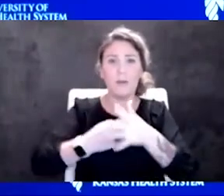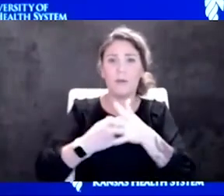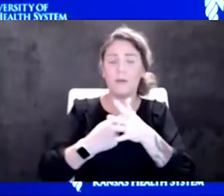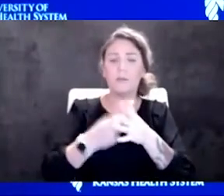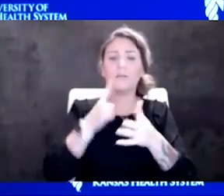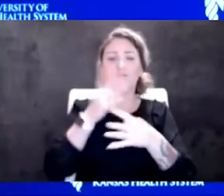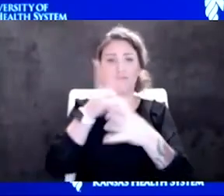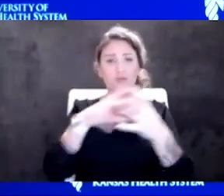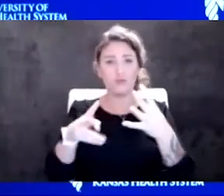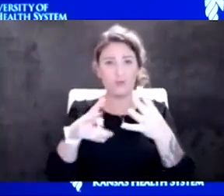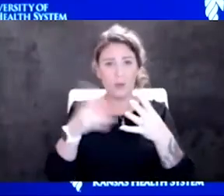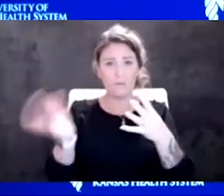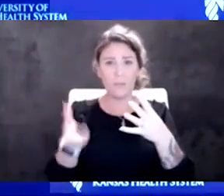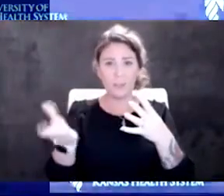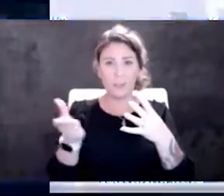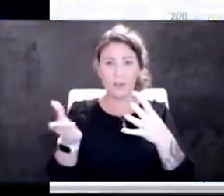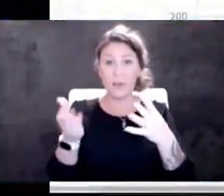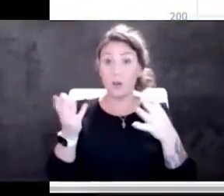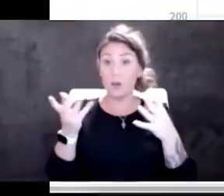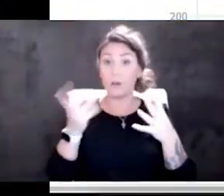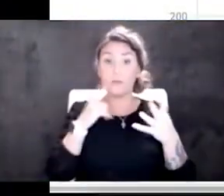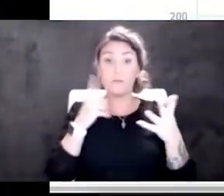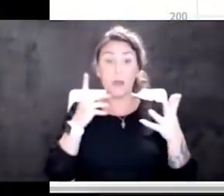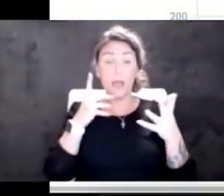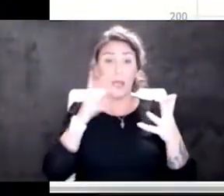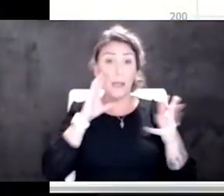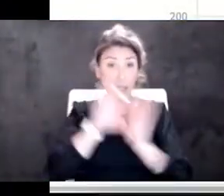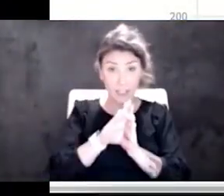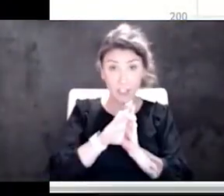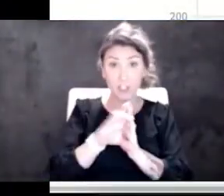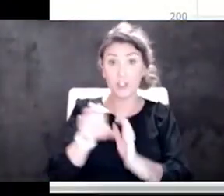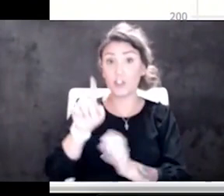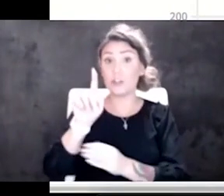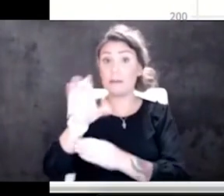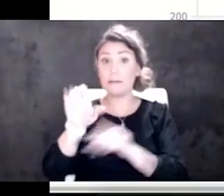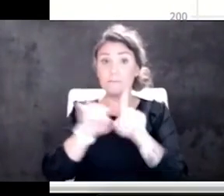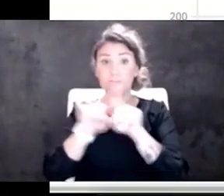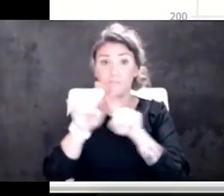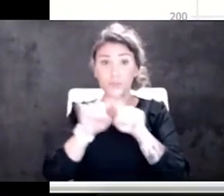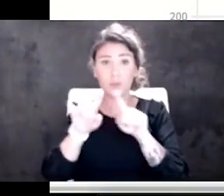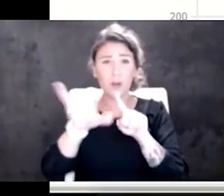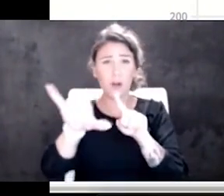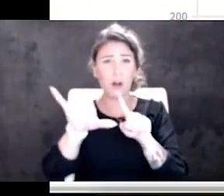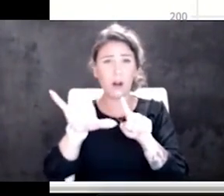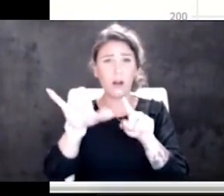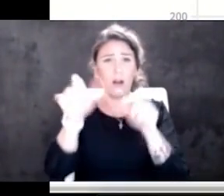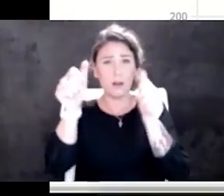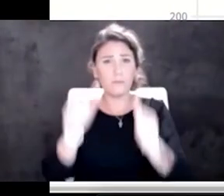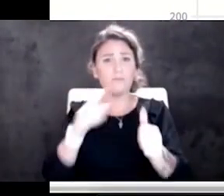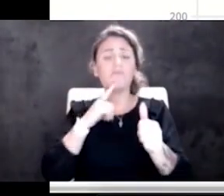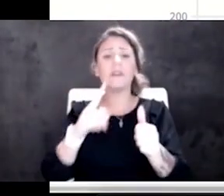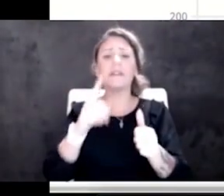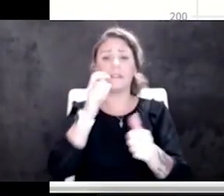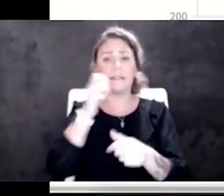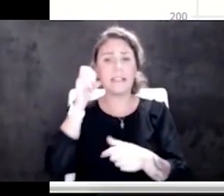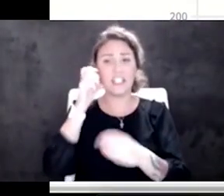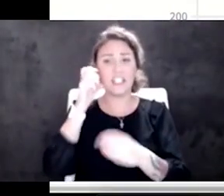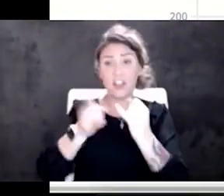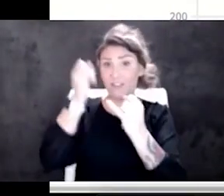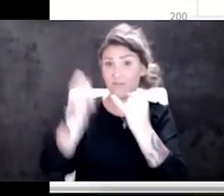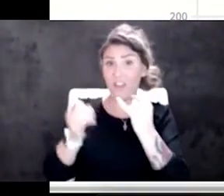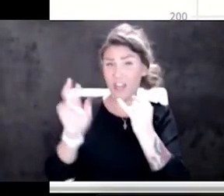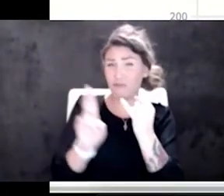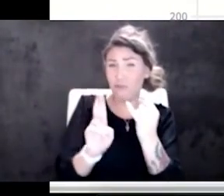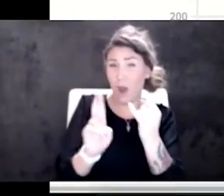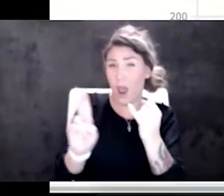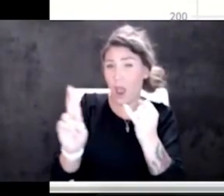or an image from Kansas City Star. I think this was in there yesterday. If you see that final line on the right side there, that